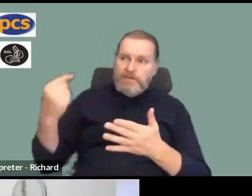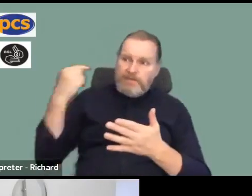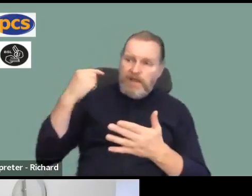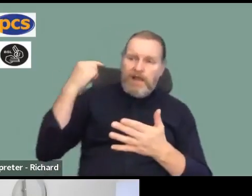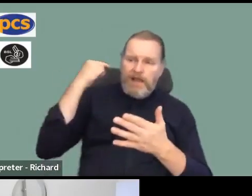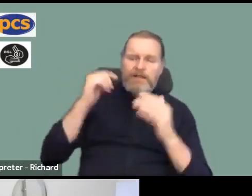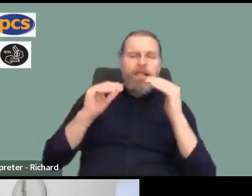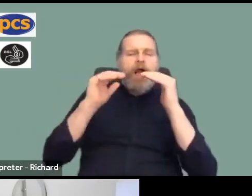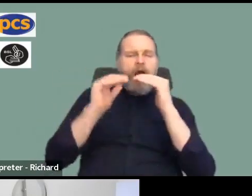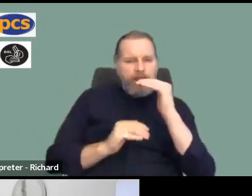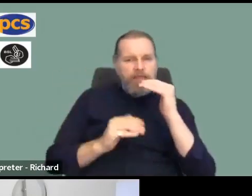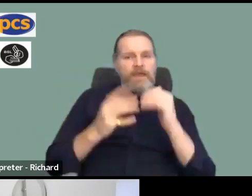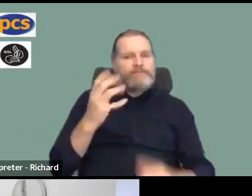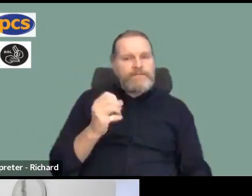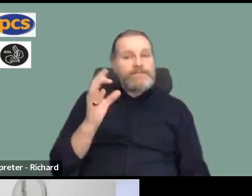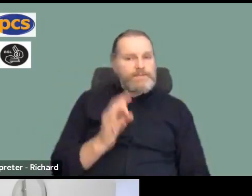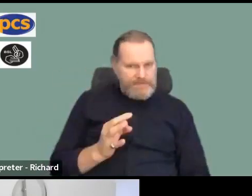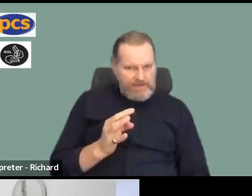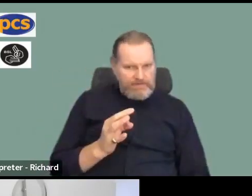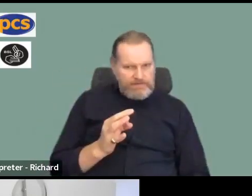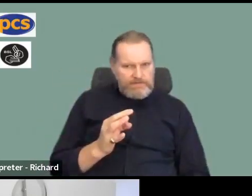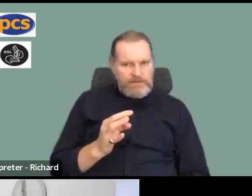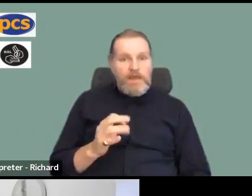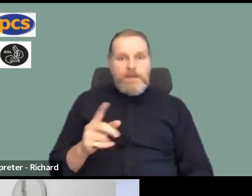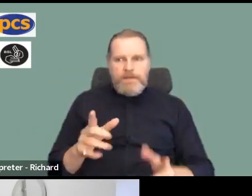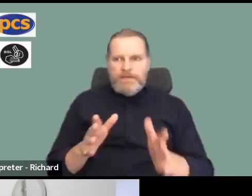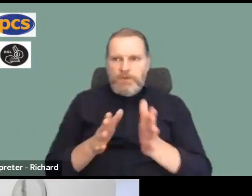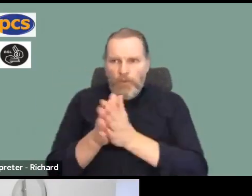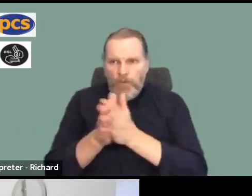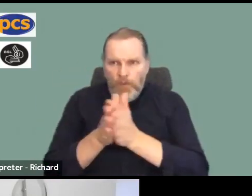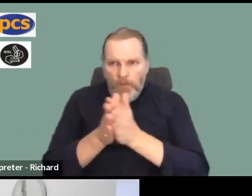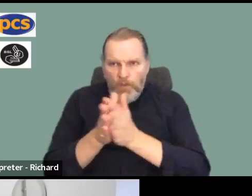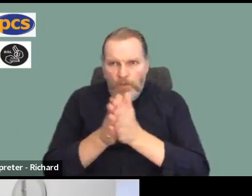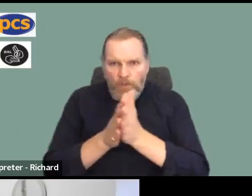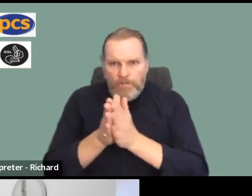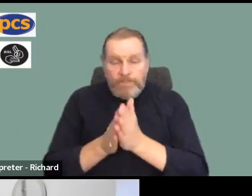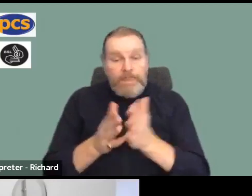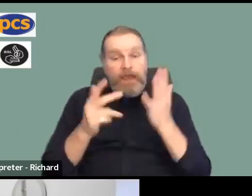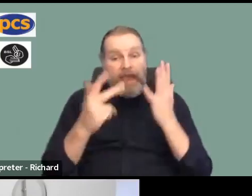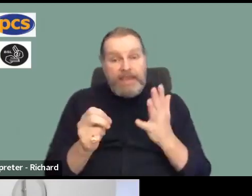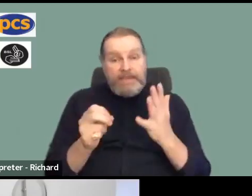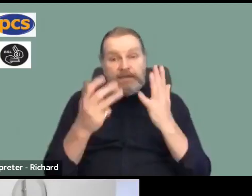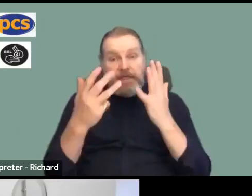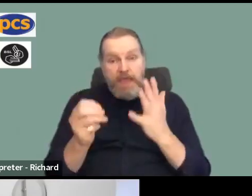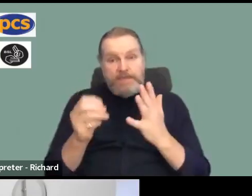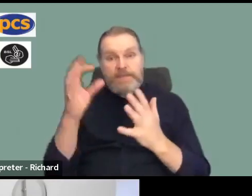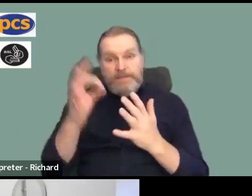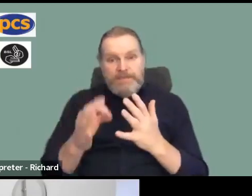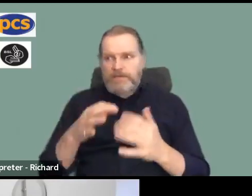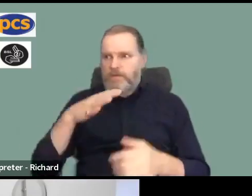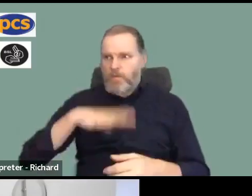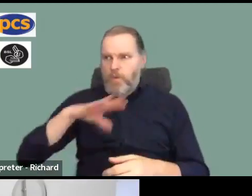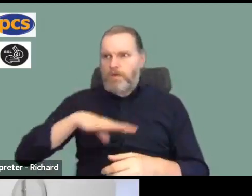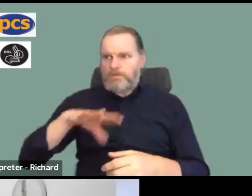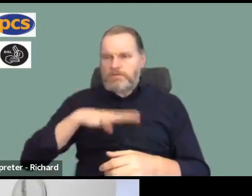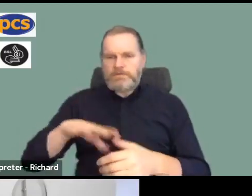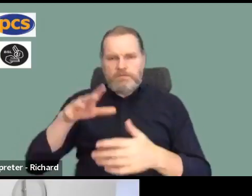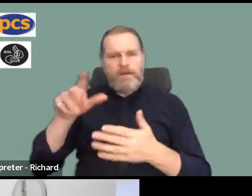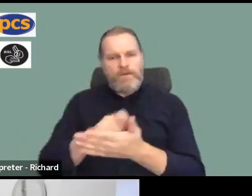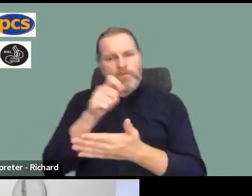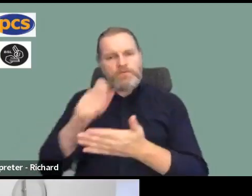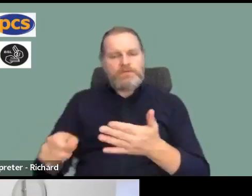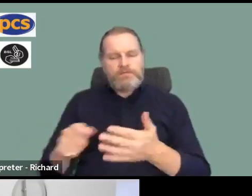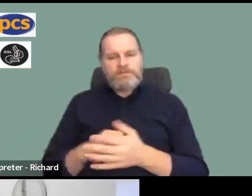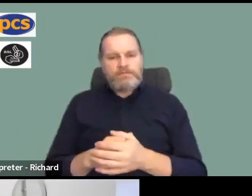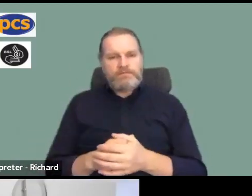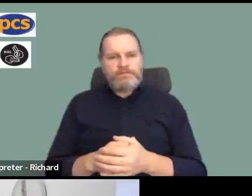get to 50% turnout, but the yes vote for action was 80-90%. I mean, we are balloting in lots of places in